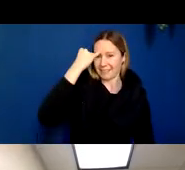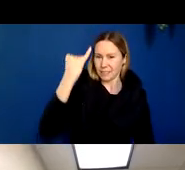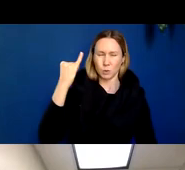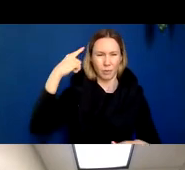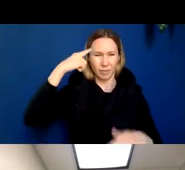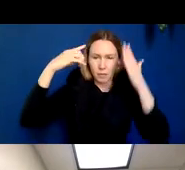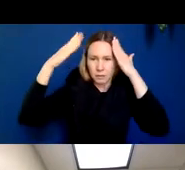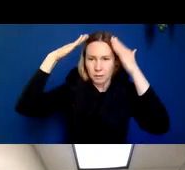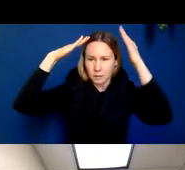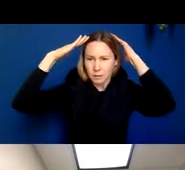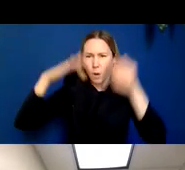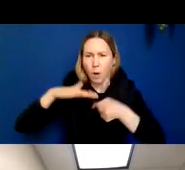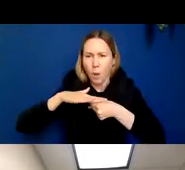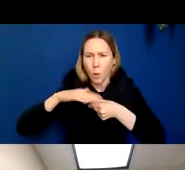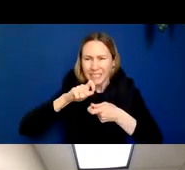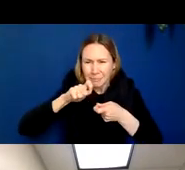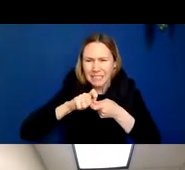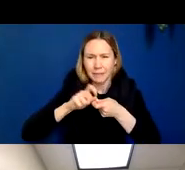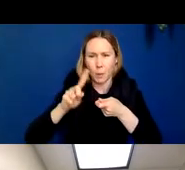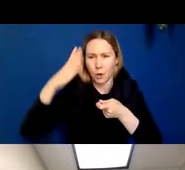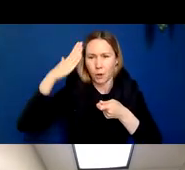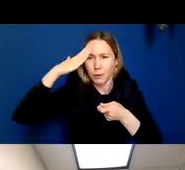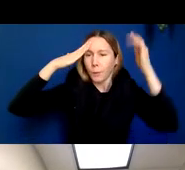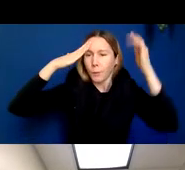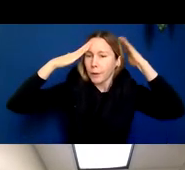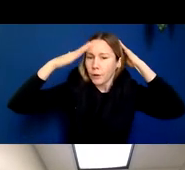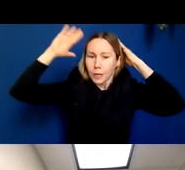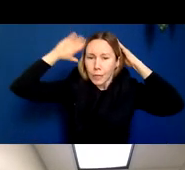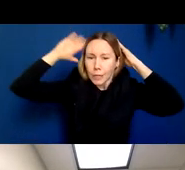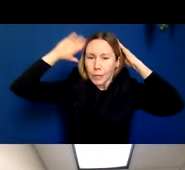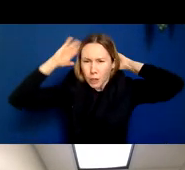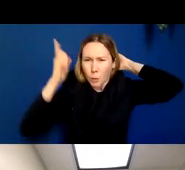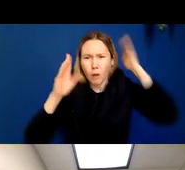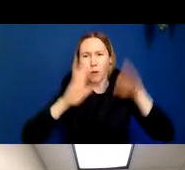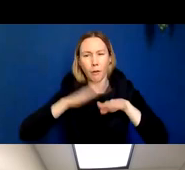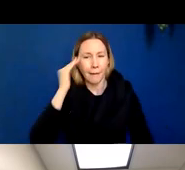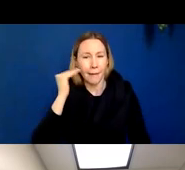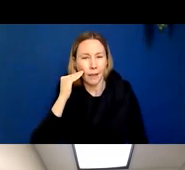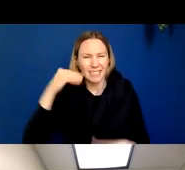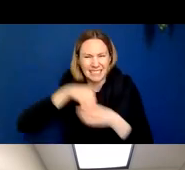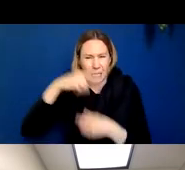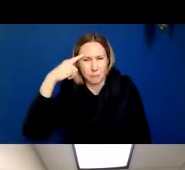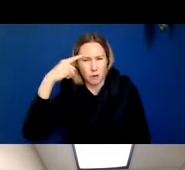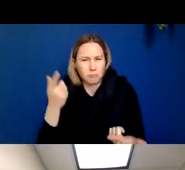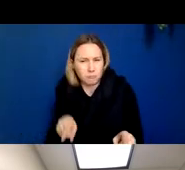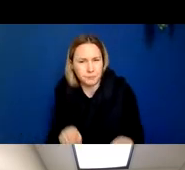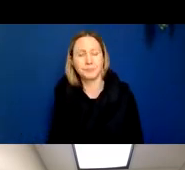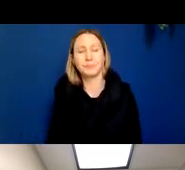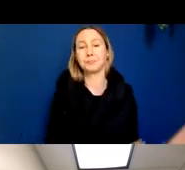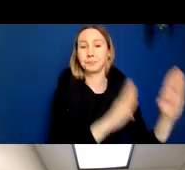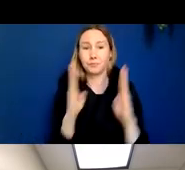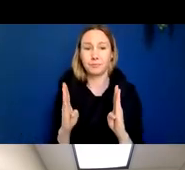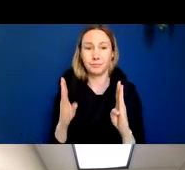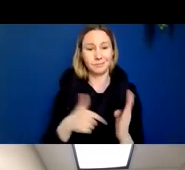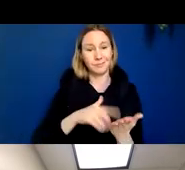functions to certain parts of the head, let's say, more broadly. Then we learned a lot about the brain based